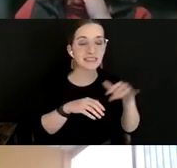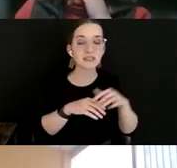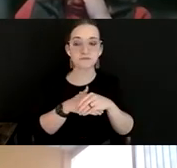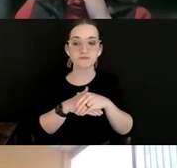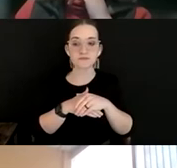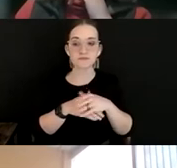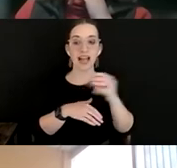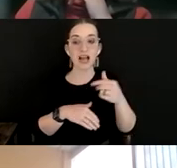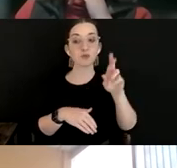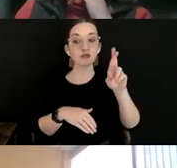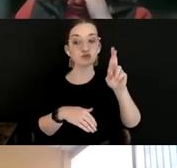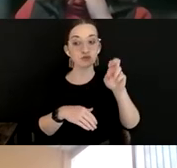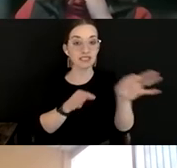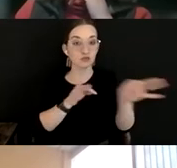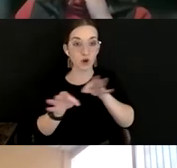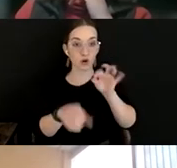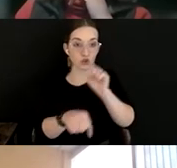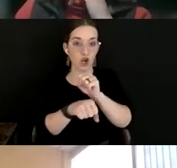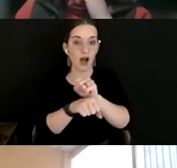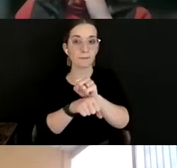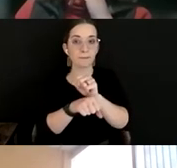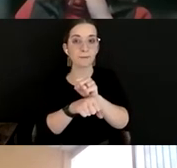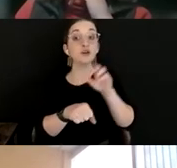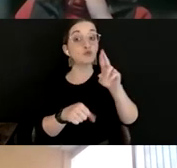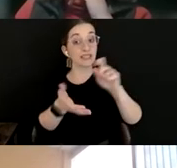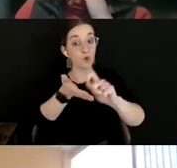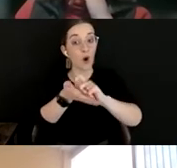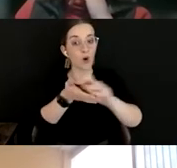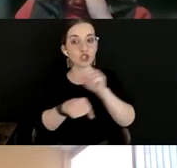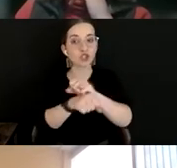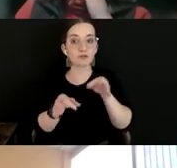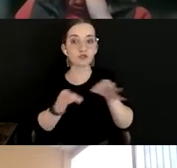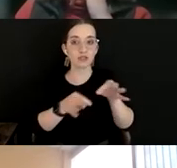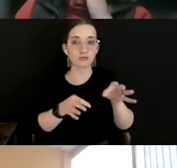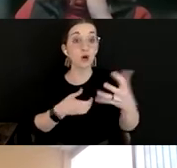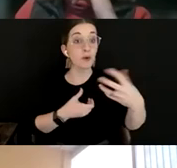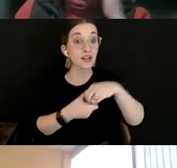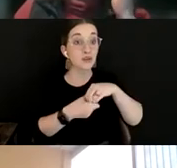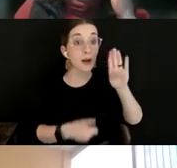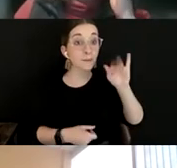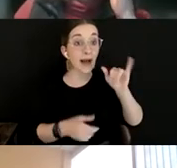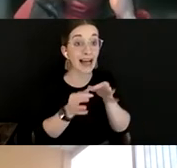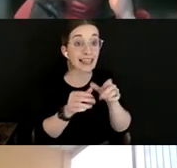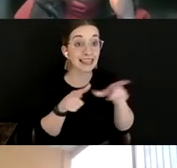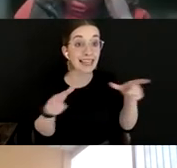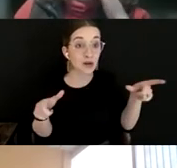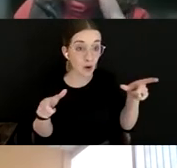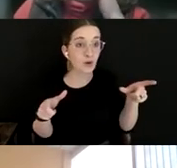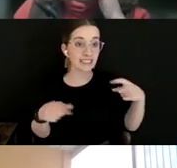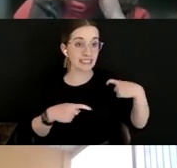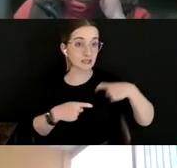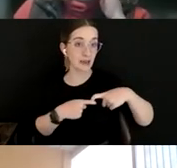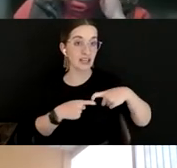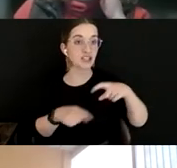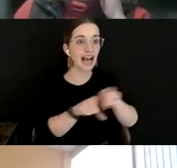what you actually need on the job. And so we included bilingualism in Spanish as a desired qualification because